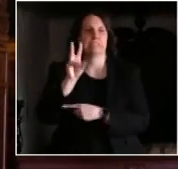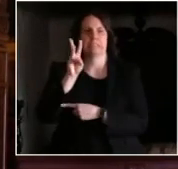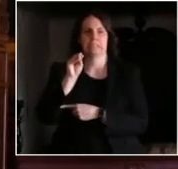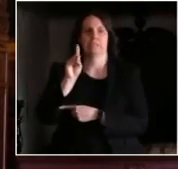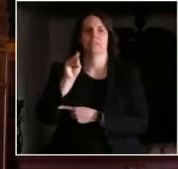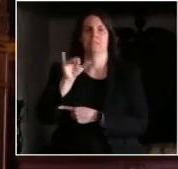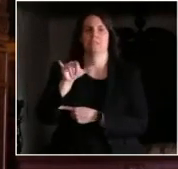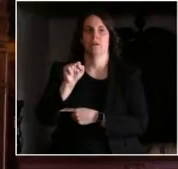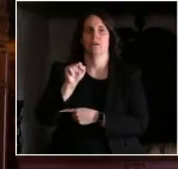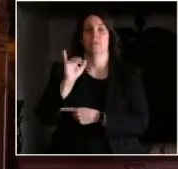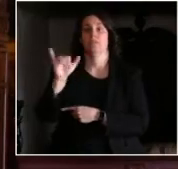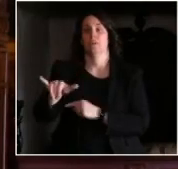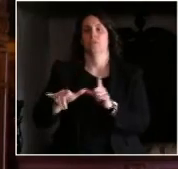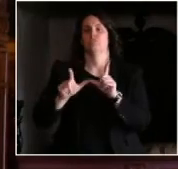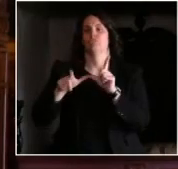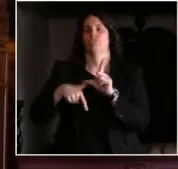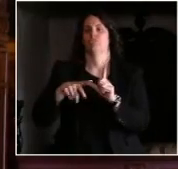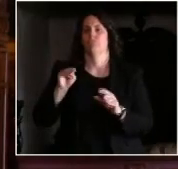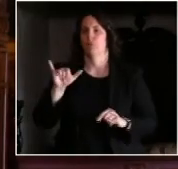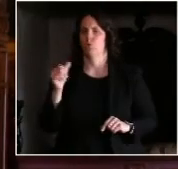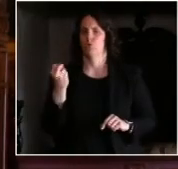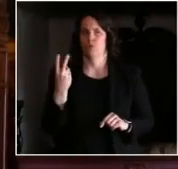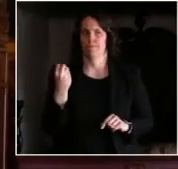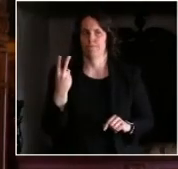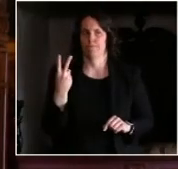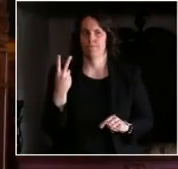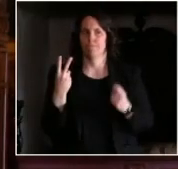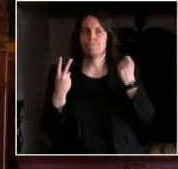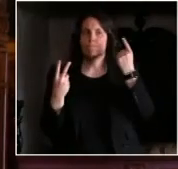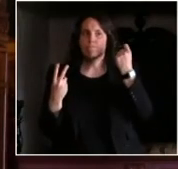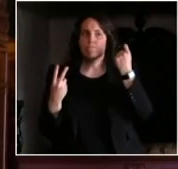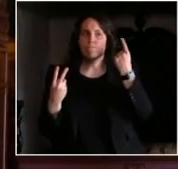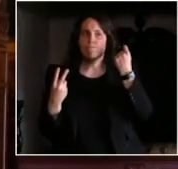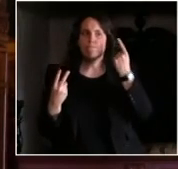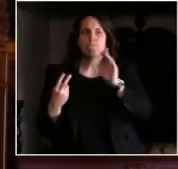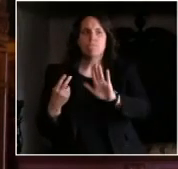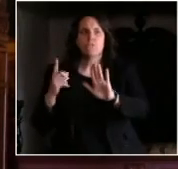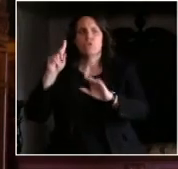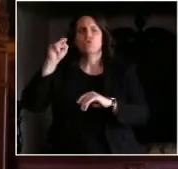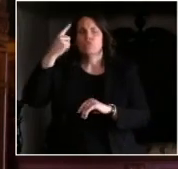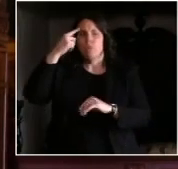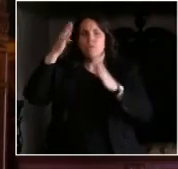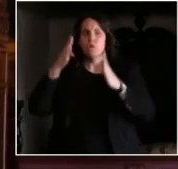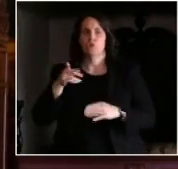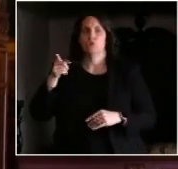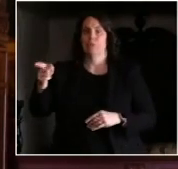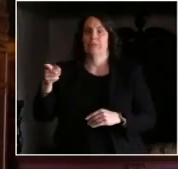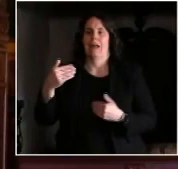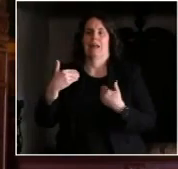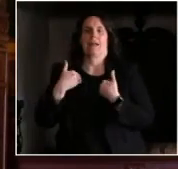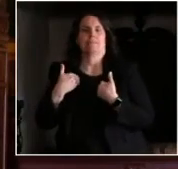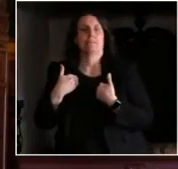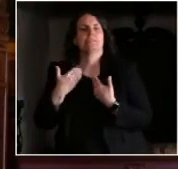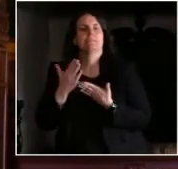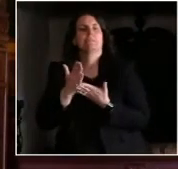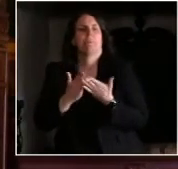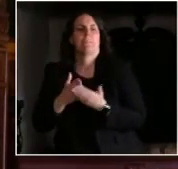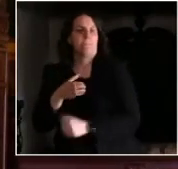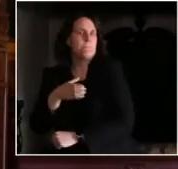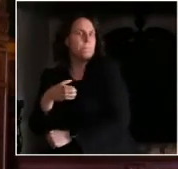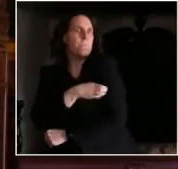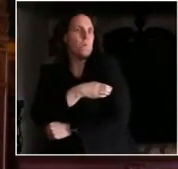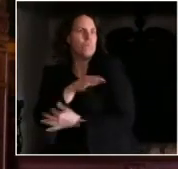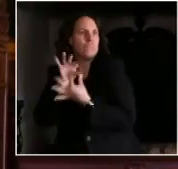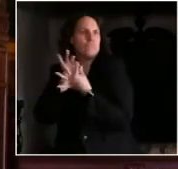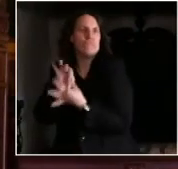the governor additional powers in order to really help us ramp up the response to COVID-19. So, for example, it